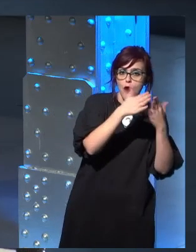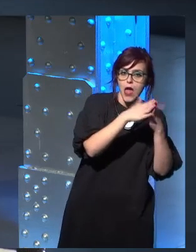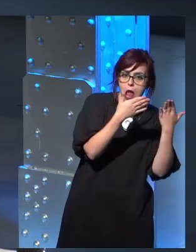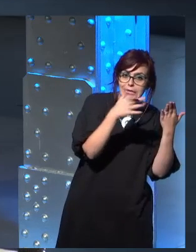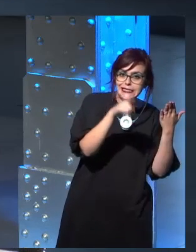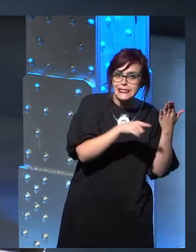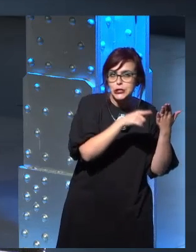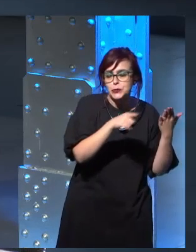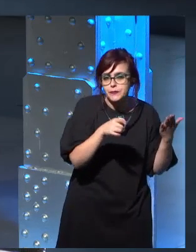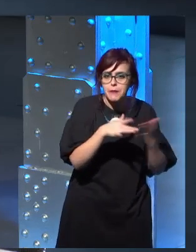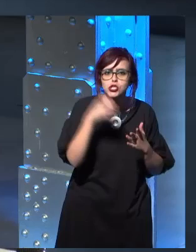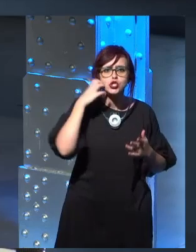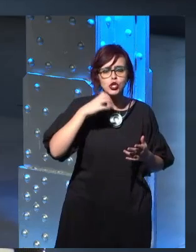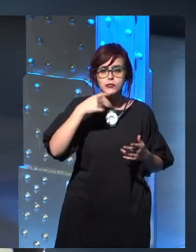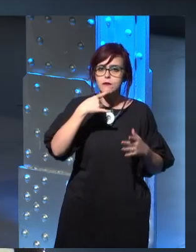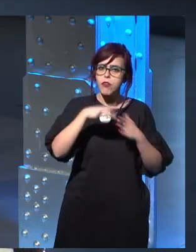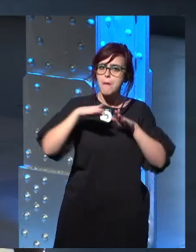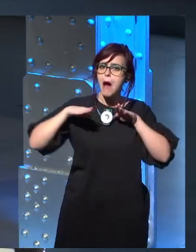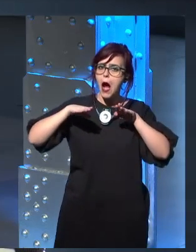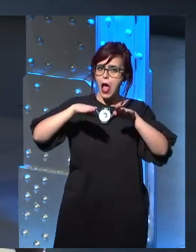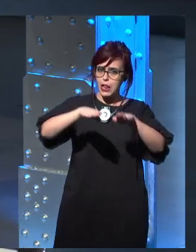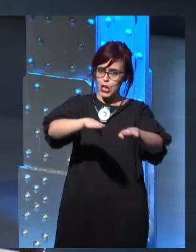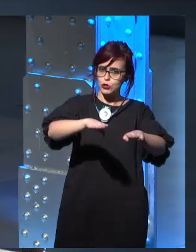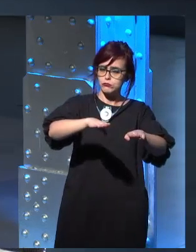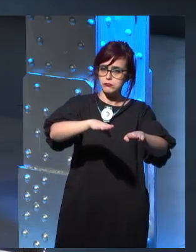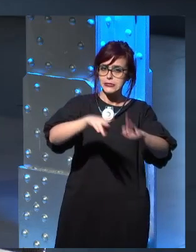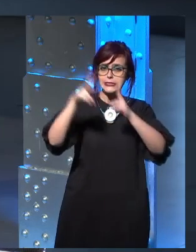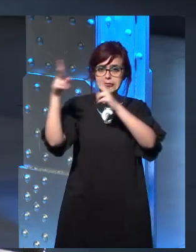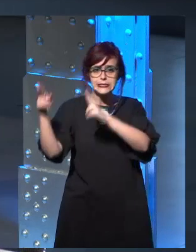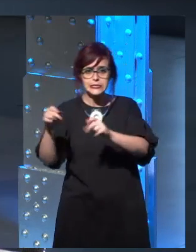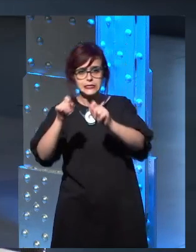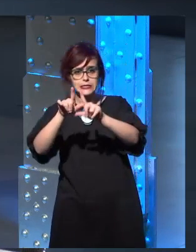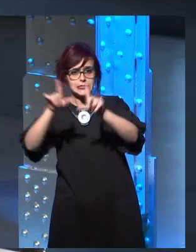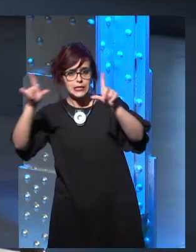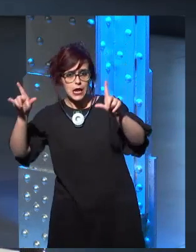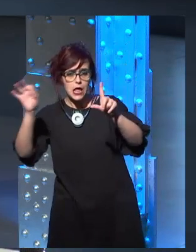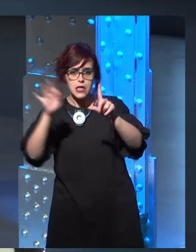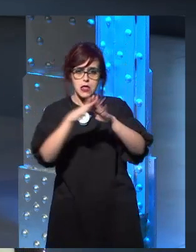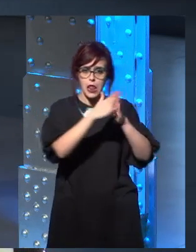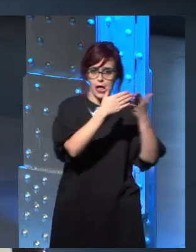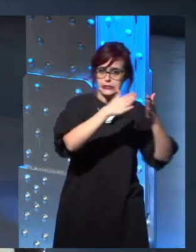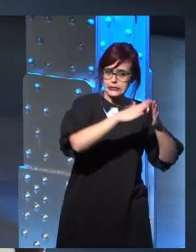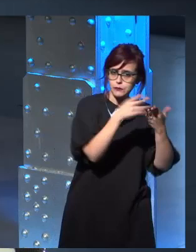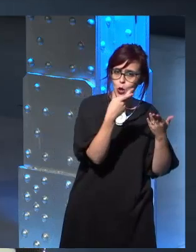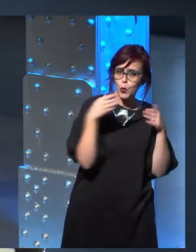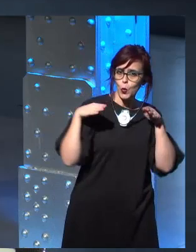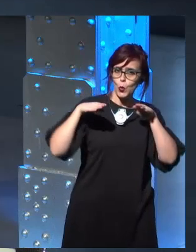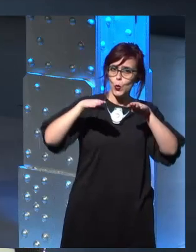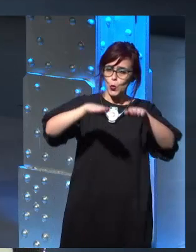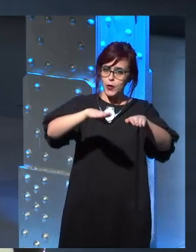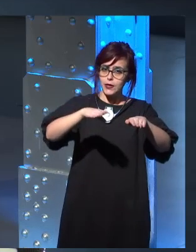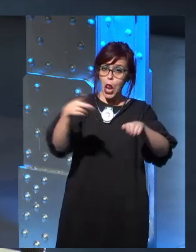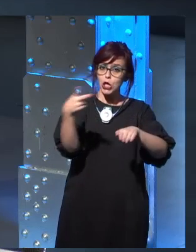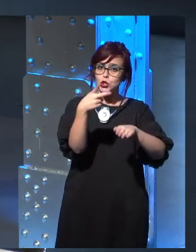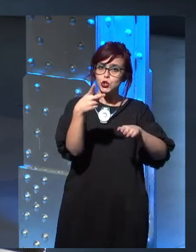a lot of parallels between his story and their story. And they've said they're, they're working towards the same end point as